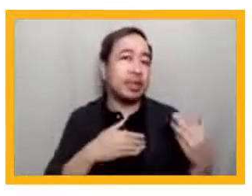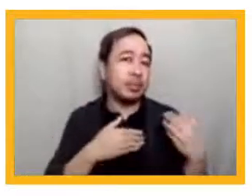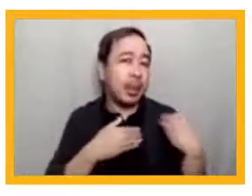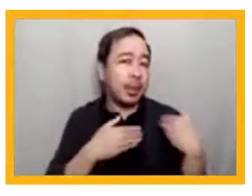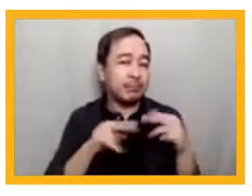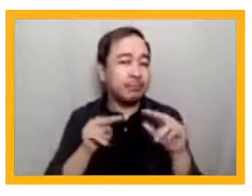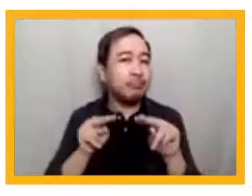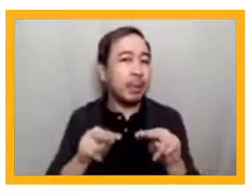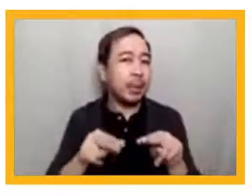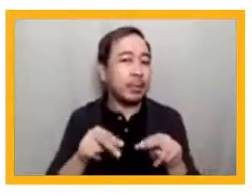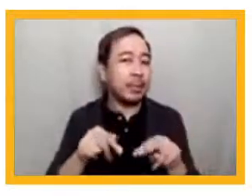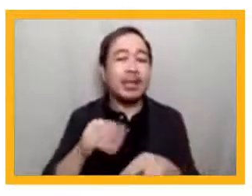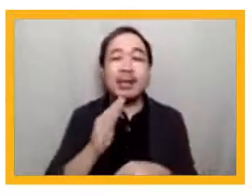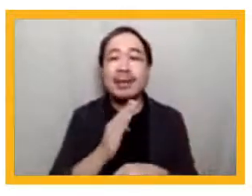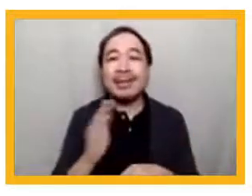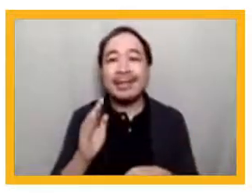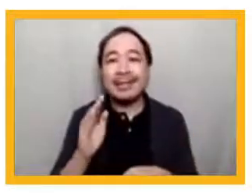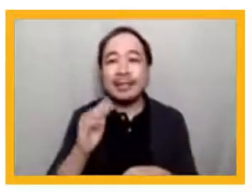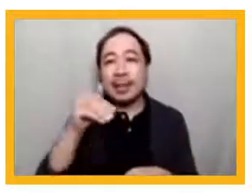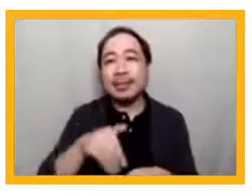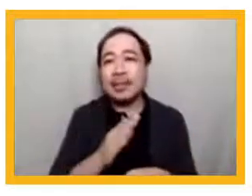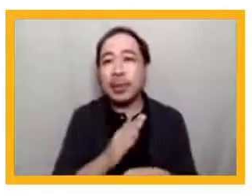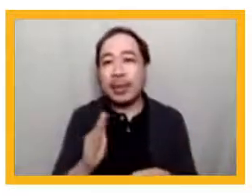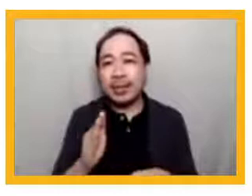Asia, Southeast Asia, and the Pacific.